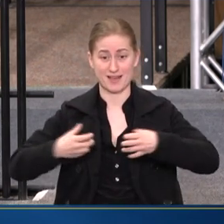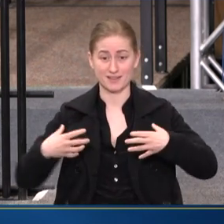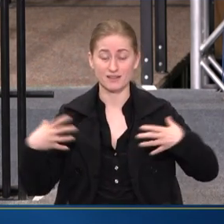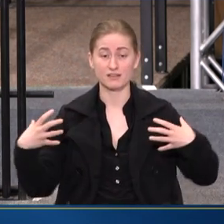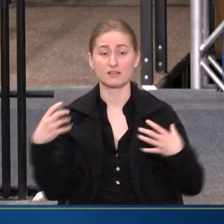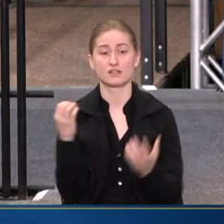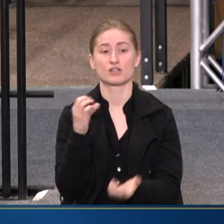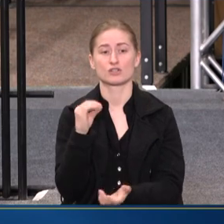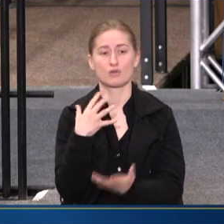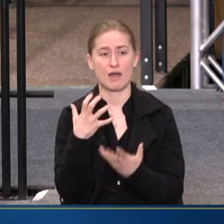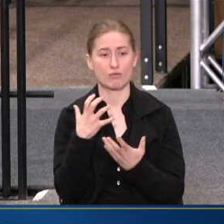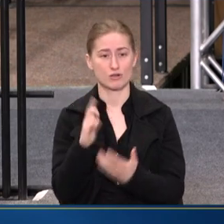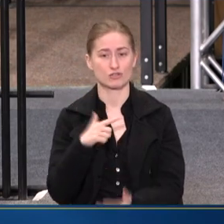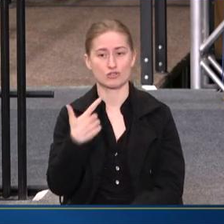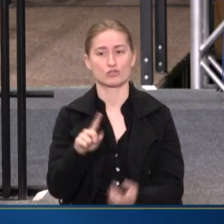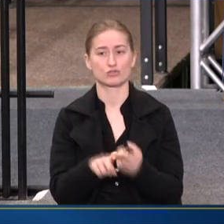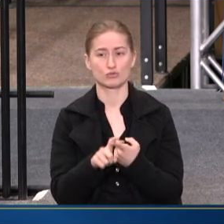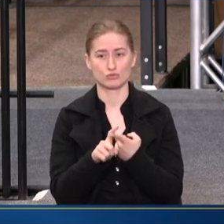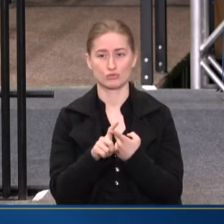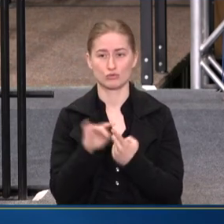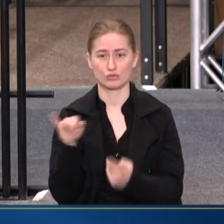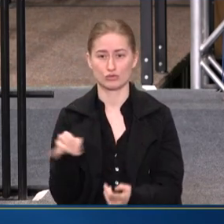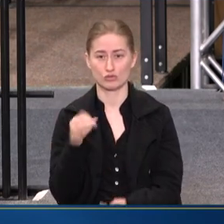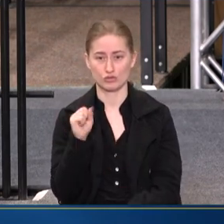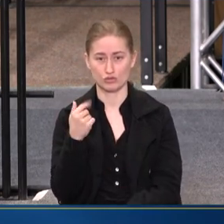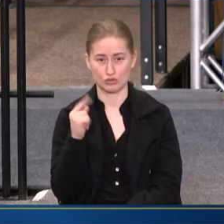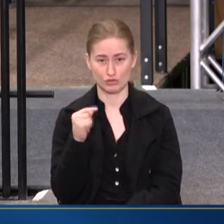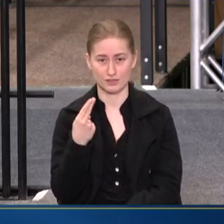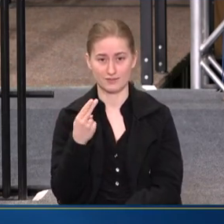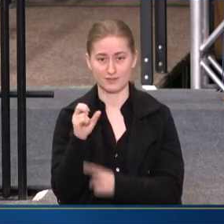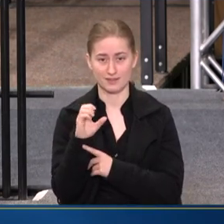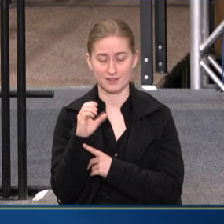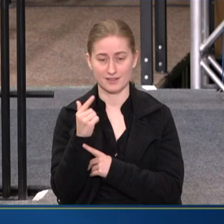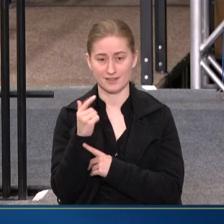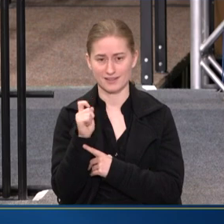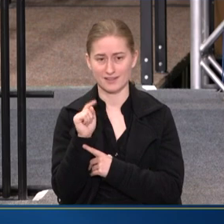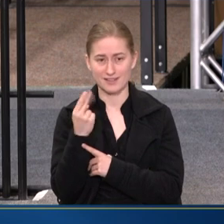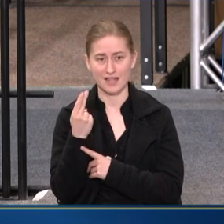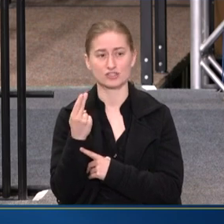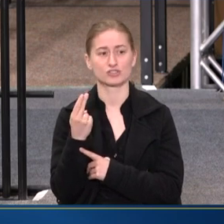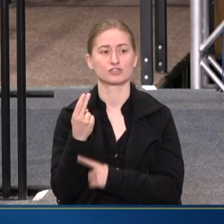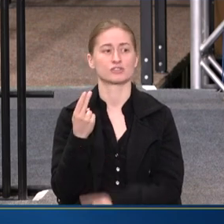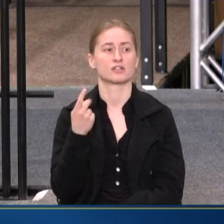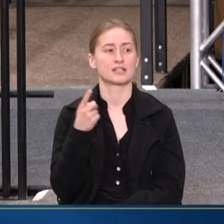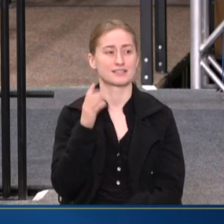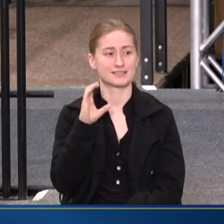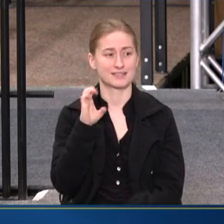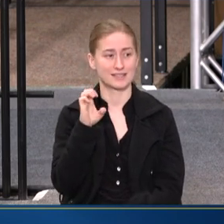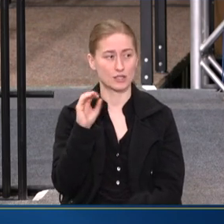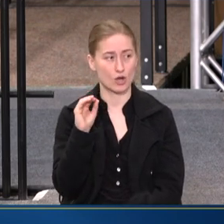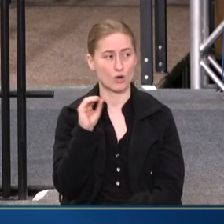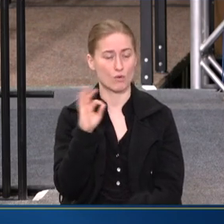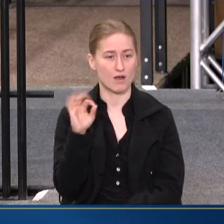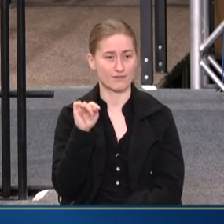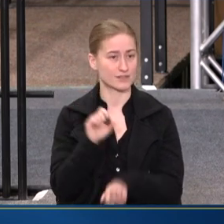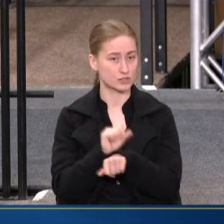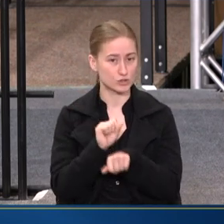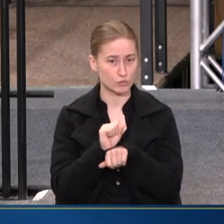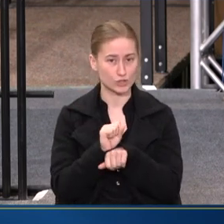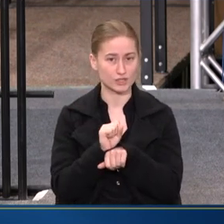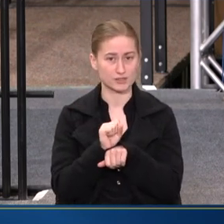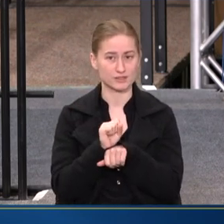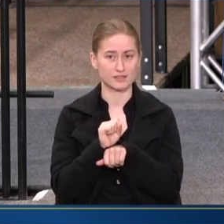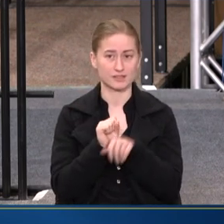SO I'D LIKE TO TURN TO JOSEPH KETCH. WHO IS THE CEO OF THIS WORK.